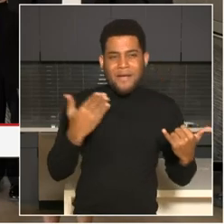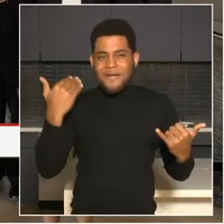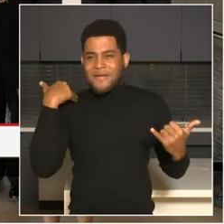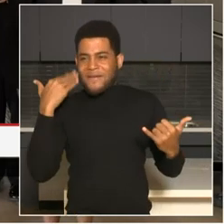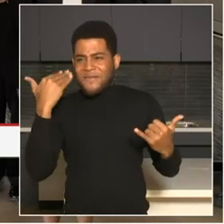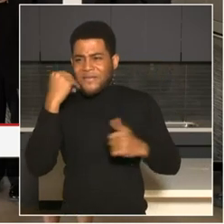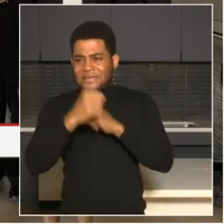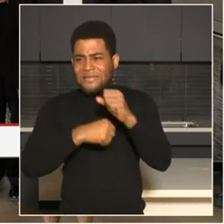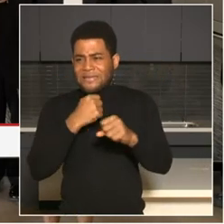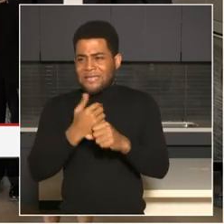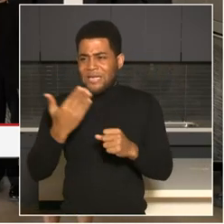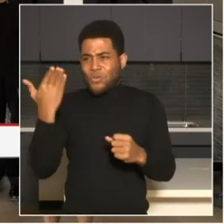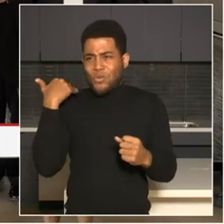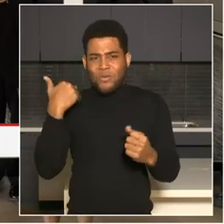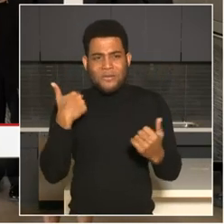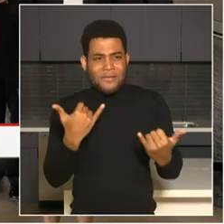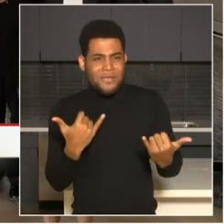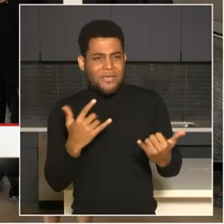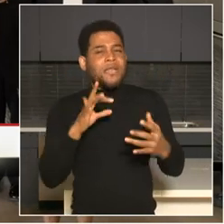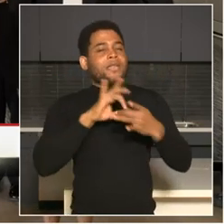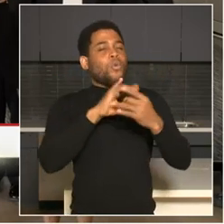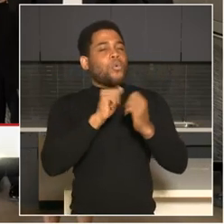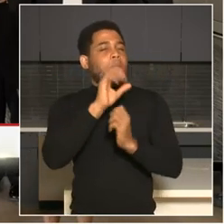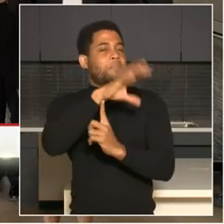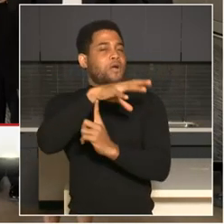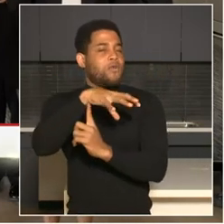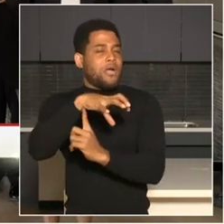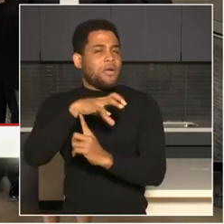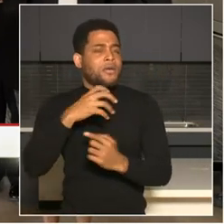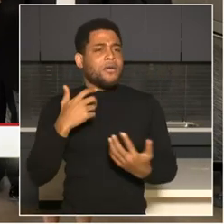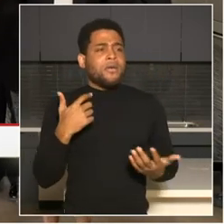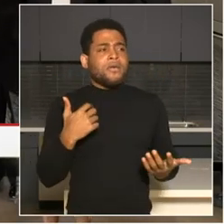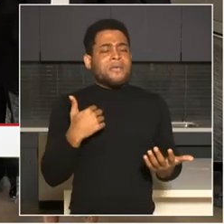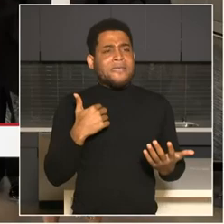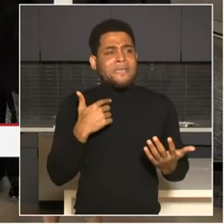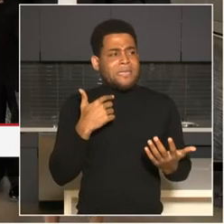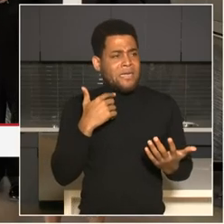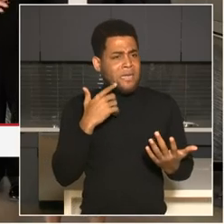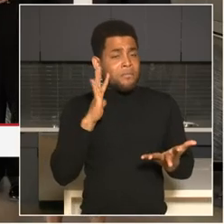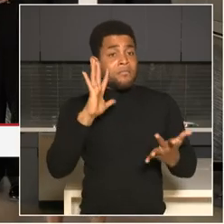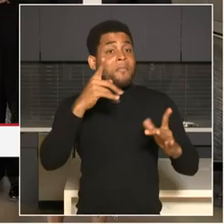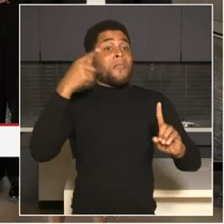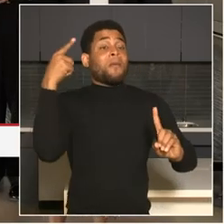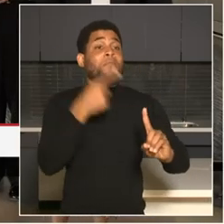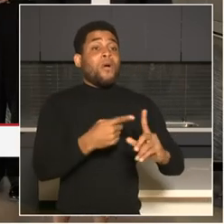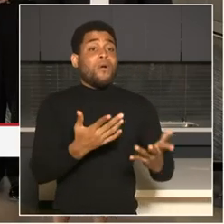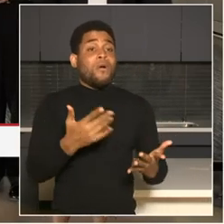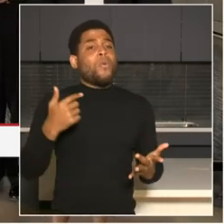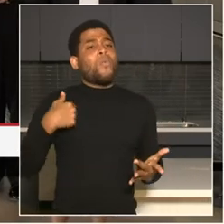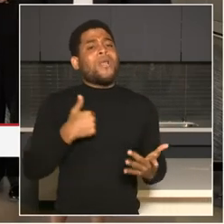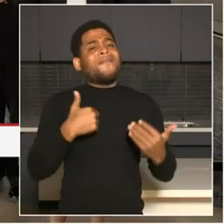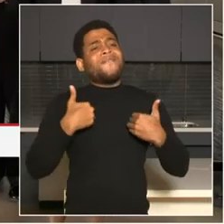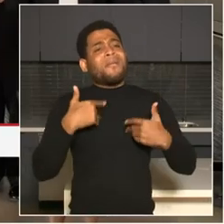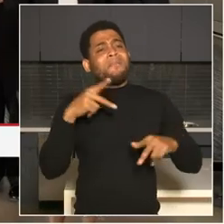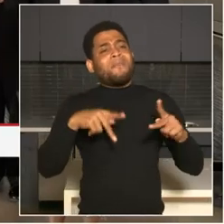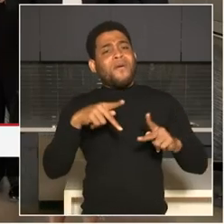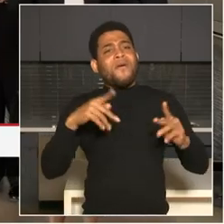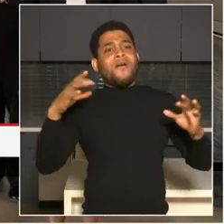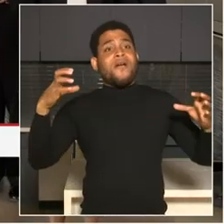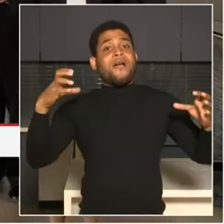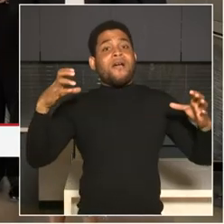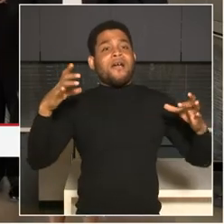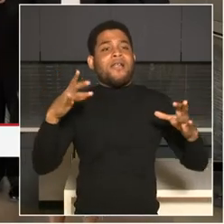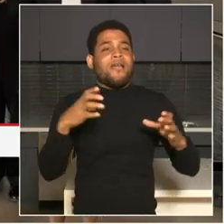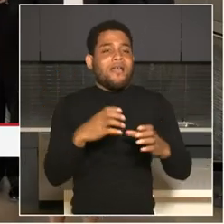but we literally have fewer feet on the ground and eyes on the street. Uh, and just from just a change in commute patterns and the